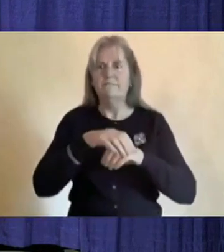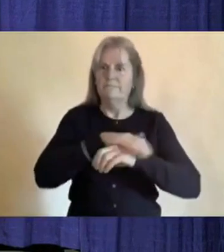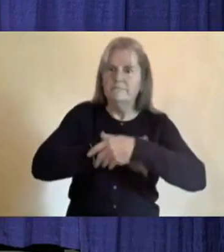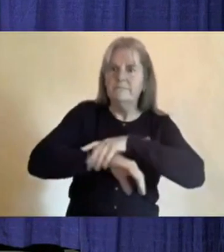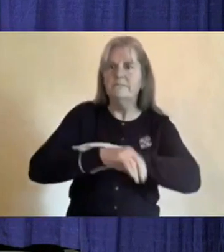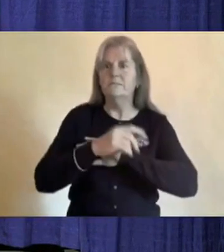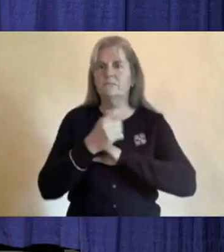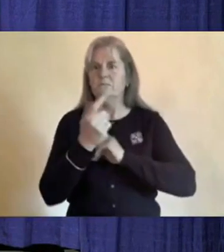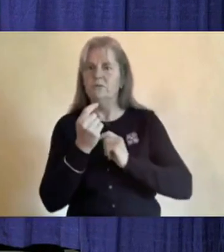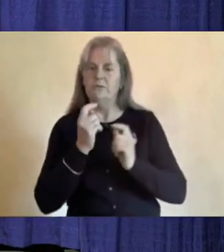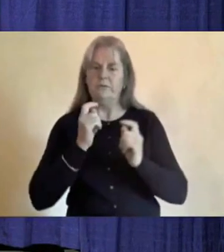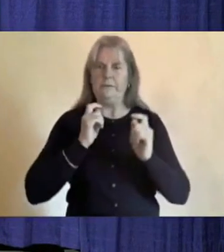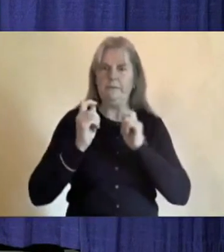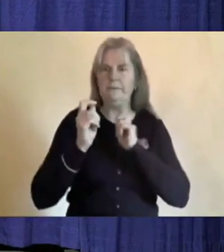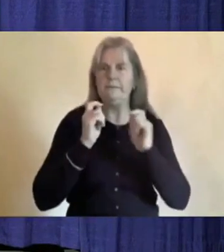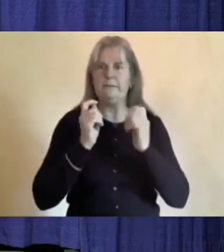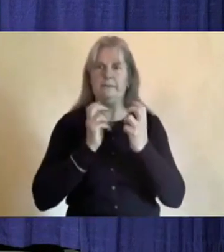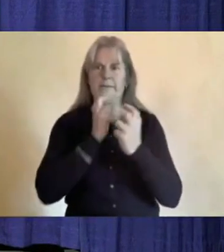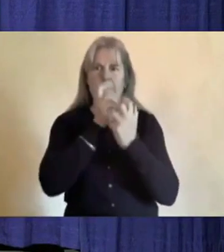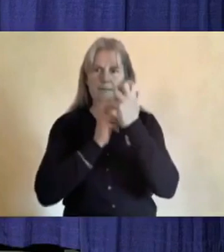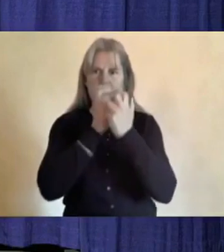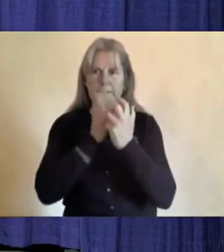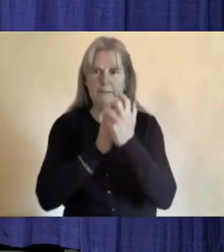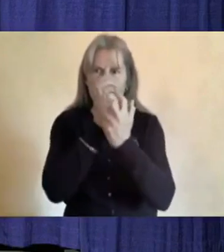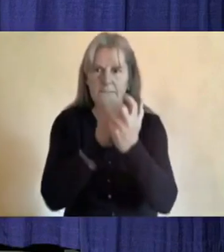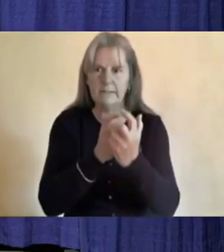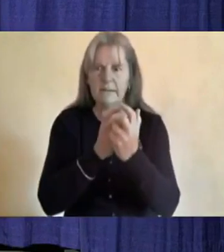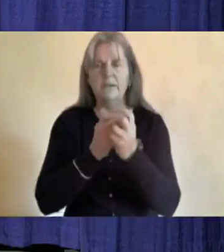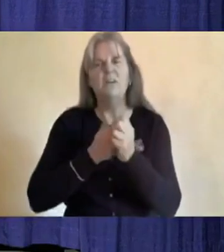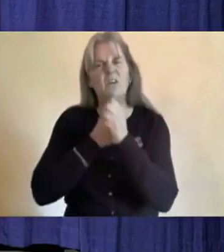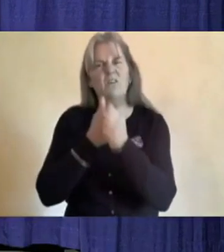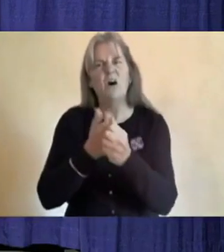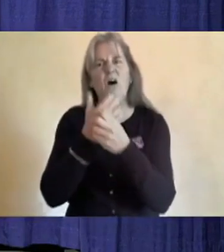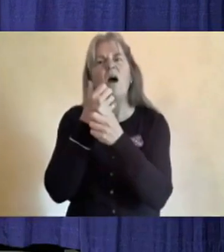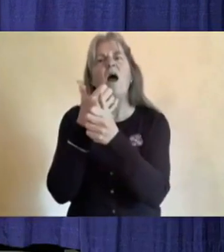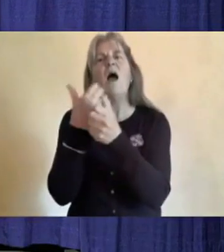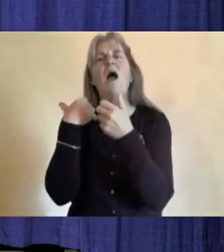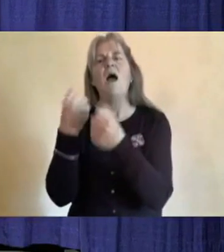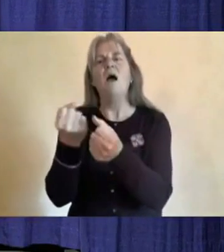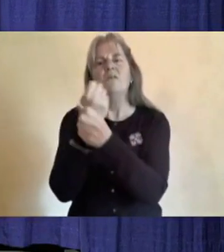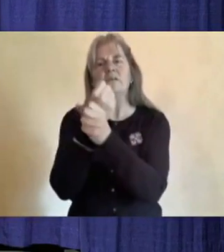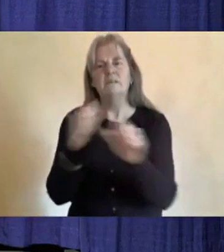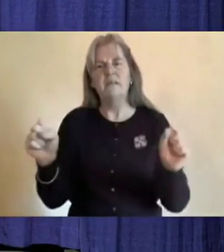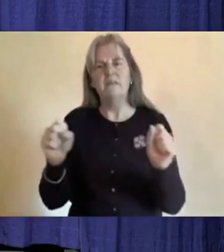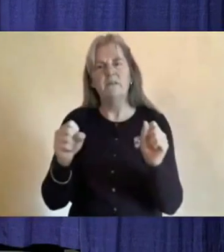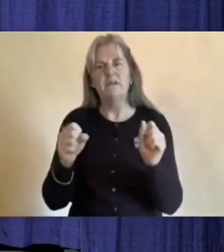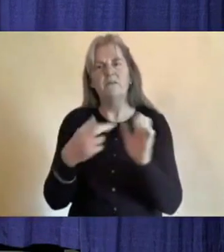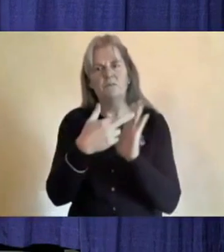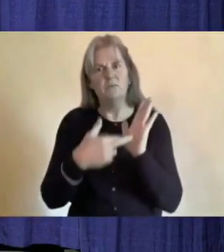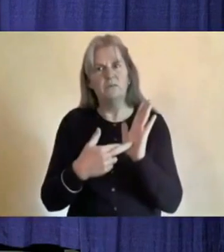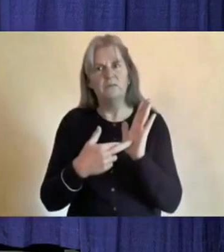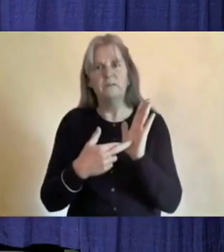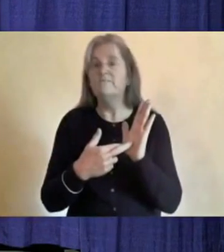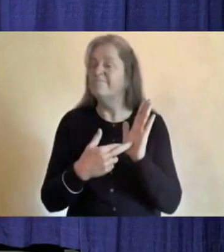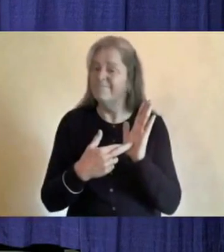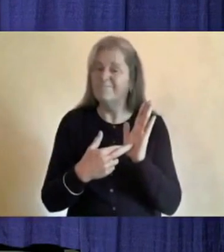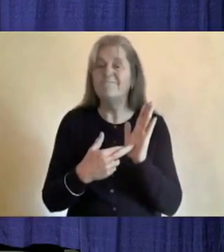adjust to the new health and safety guidelines for schools, and it has not been easy for anyone.